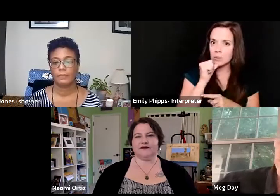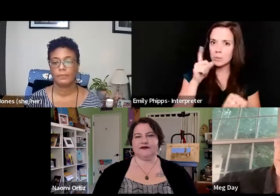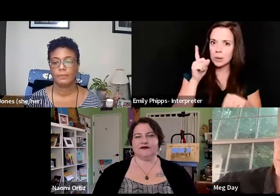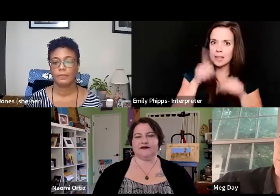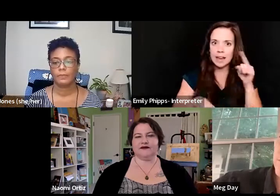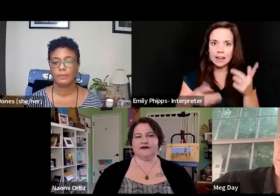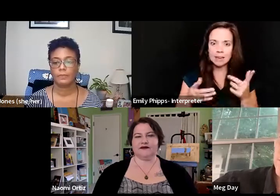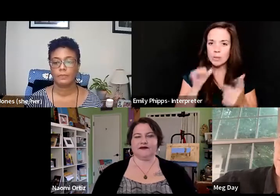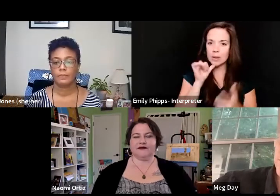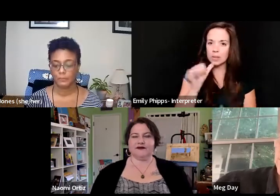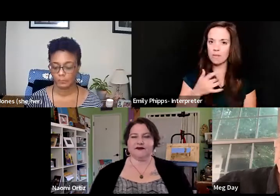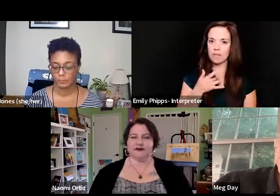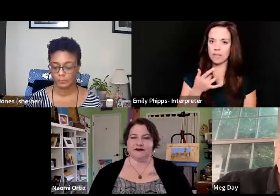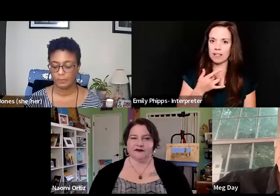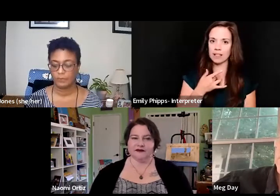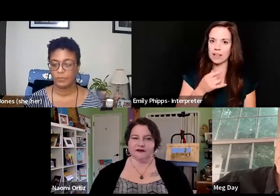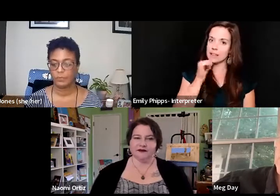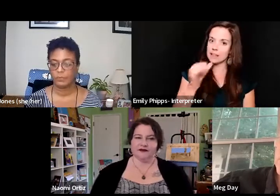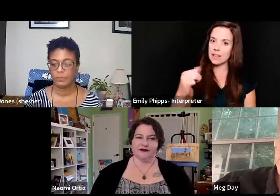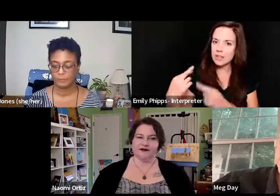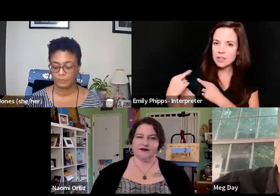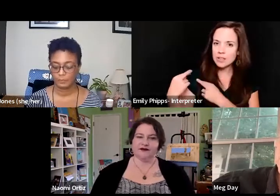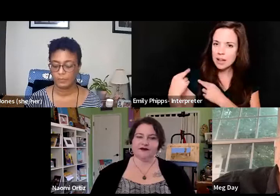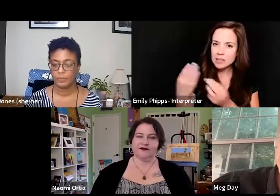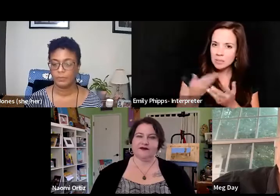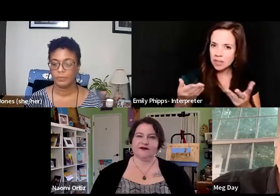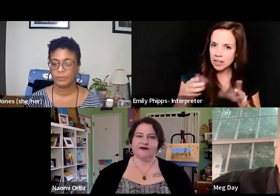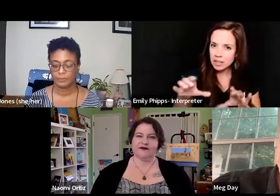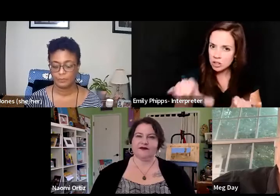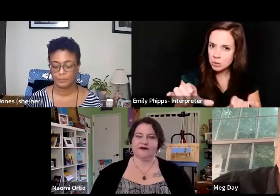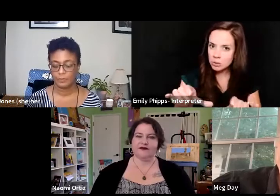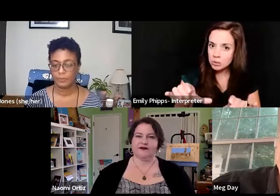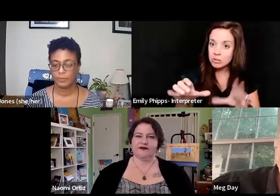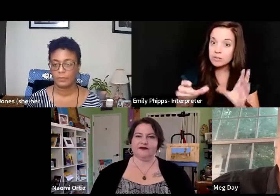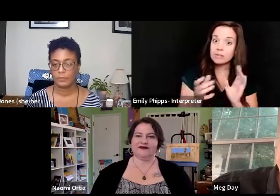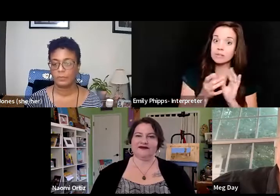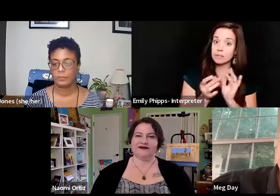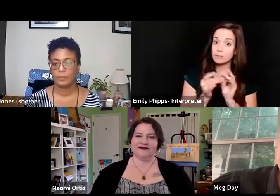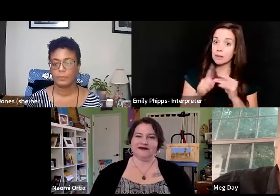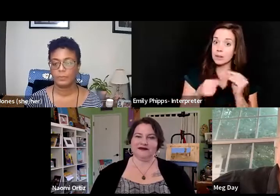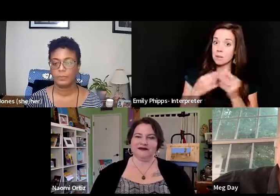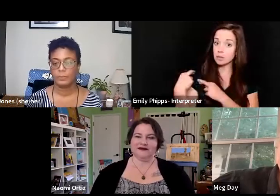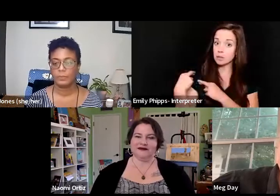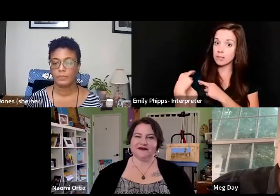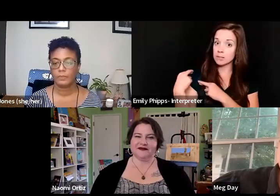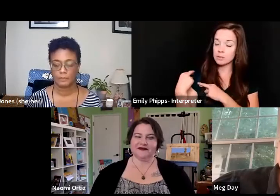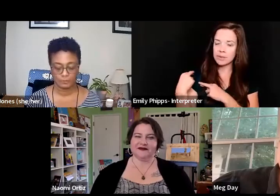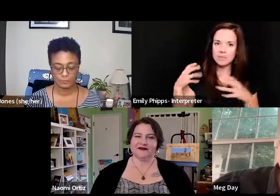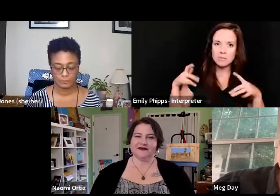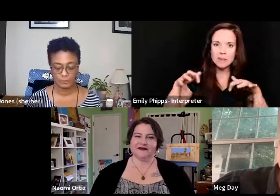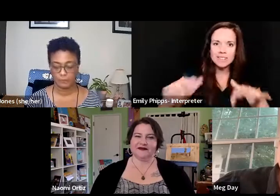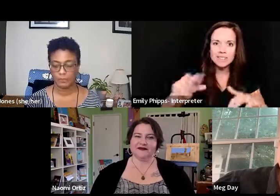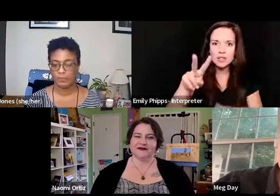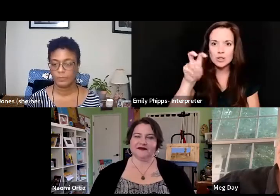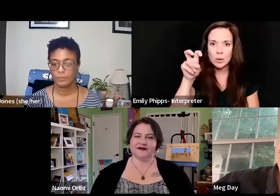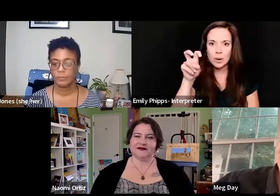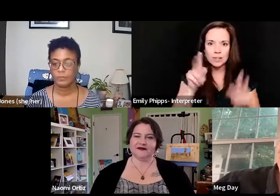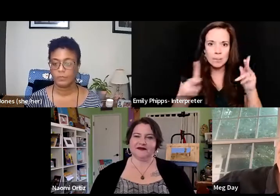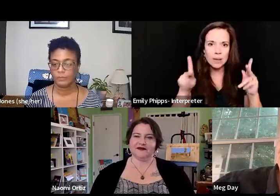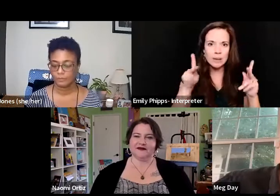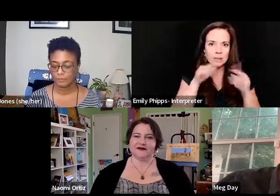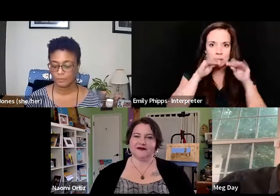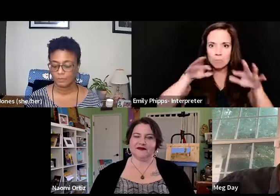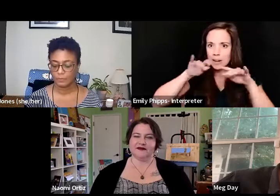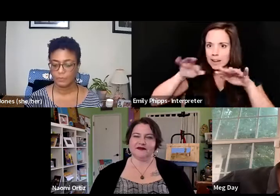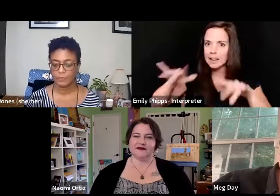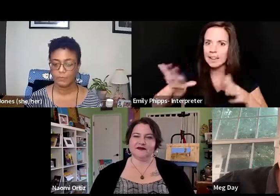we don't feel, it's not the responsible thing to do, speaking of responsibility, to bring together 200 people to like breathe on each other and